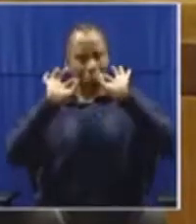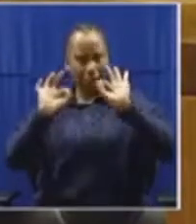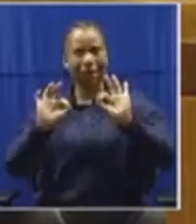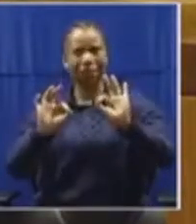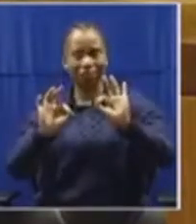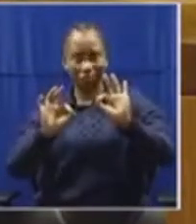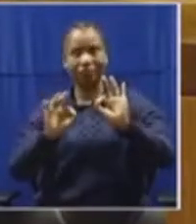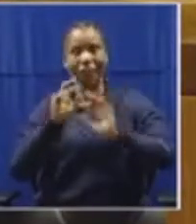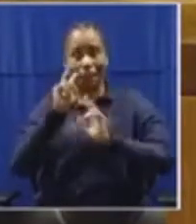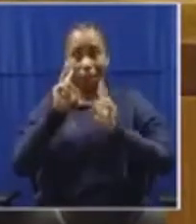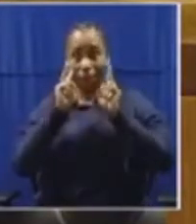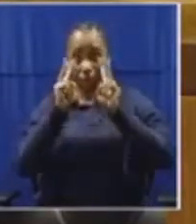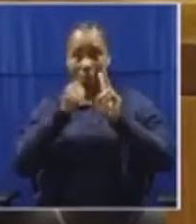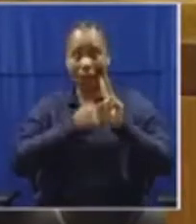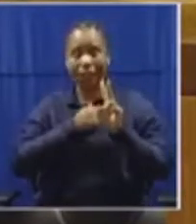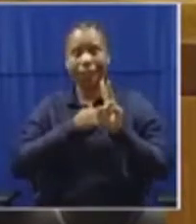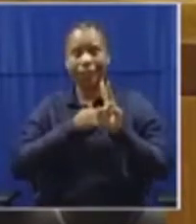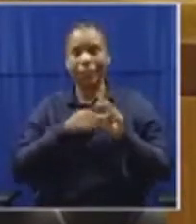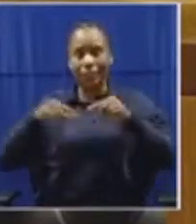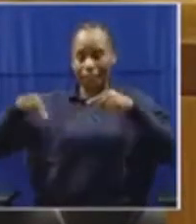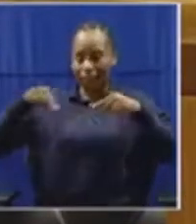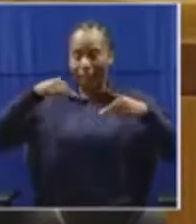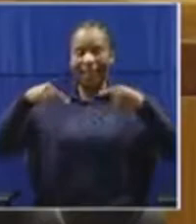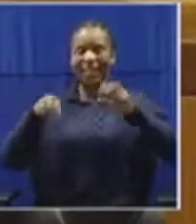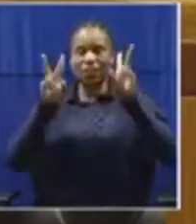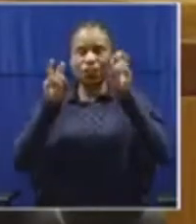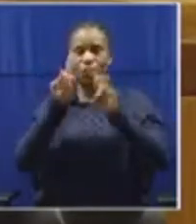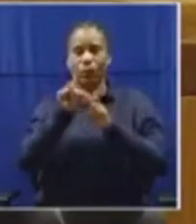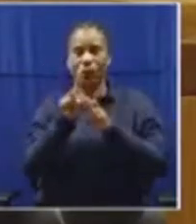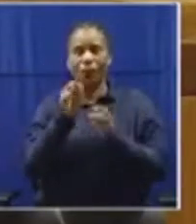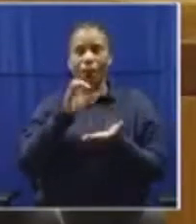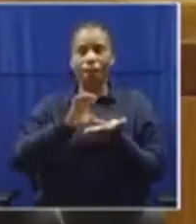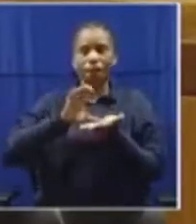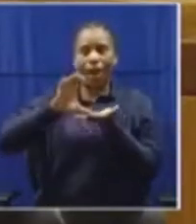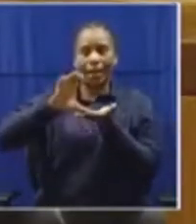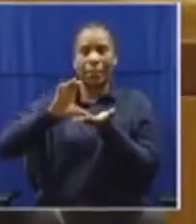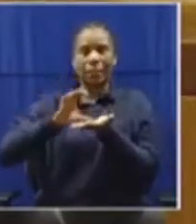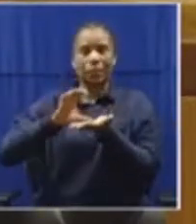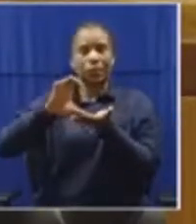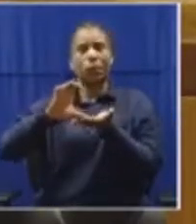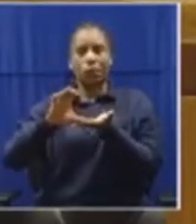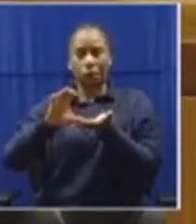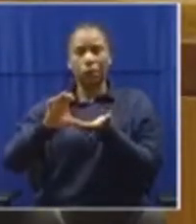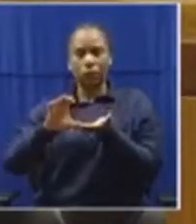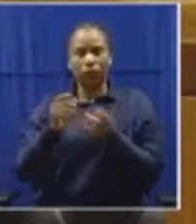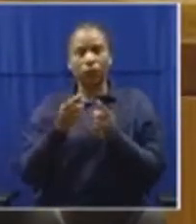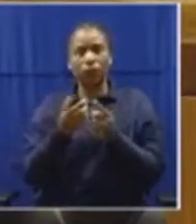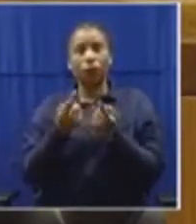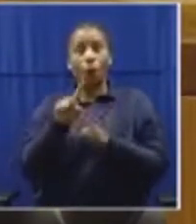debate the issue of the funding, of political funding.